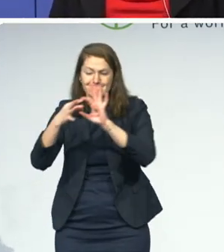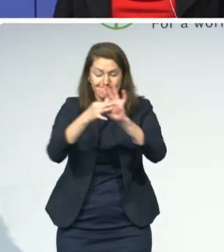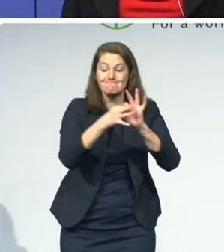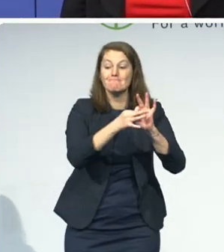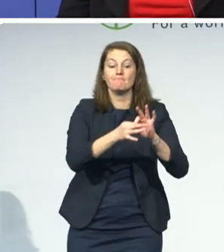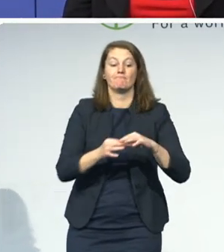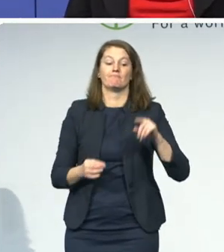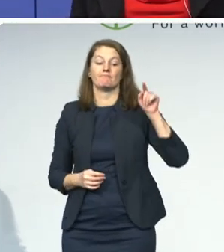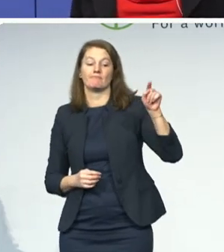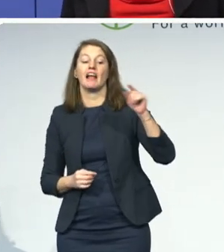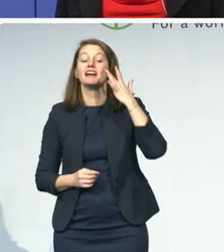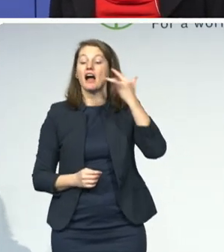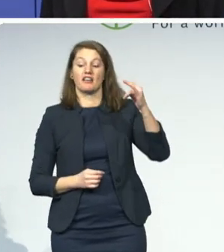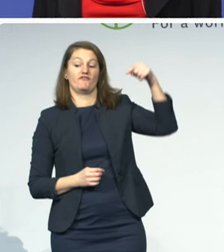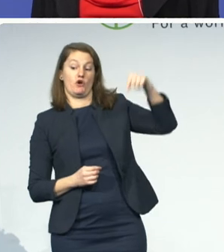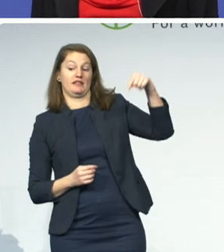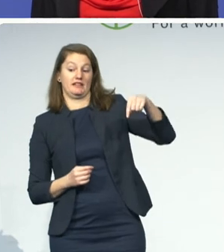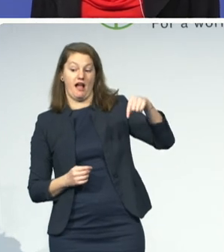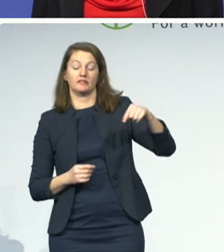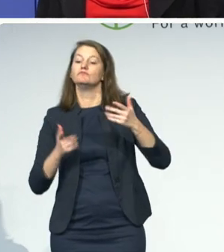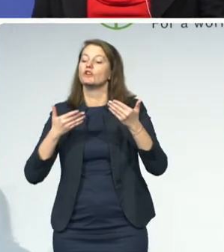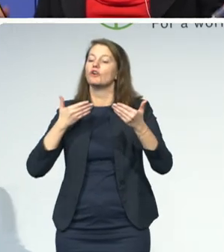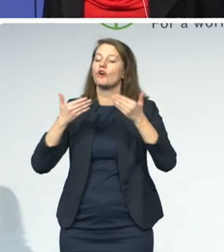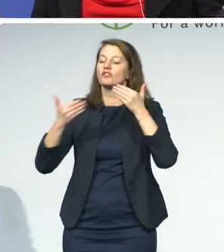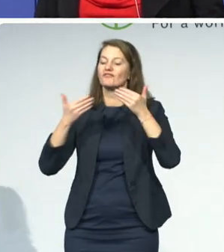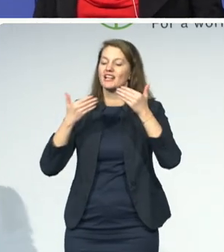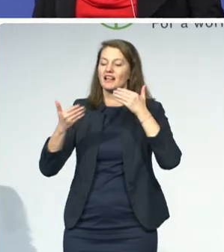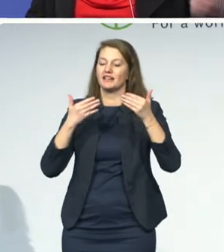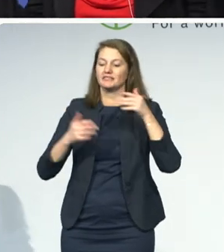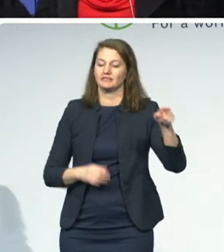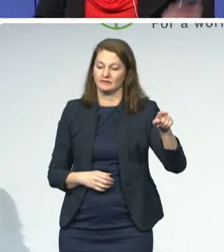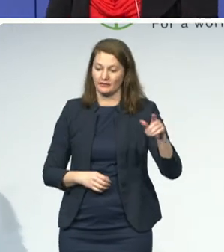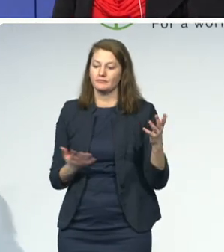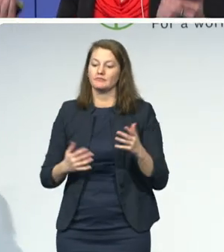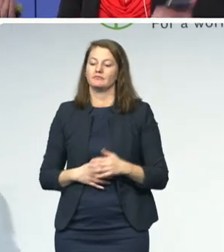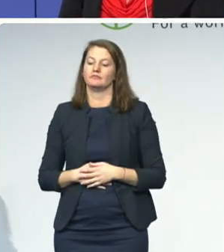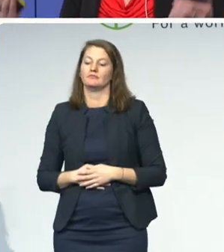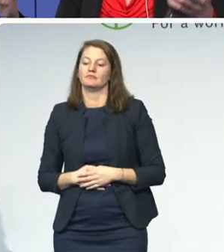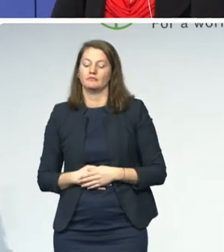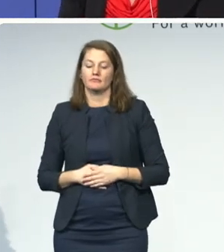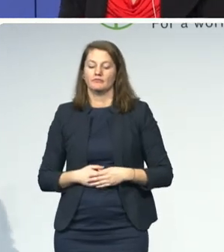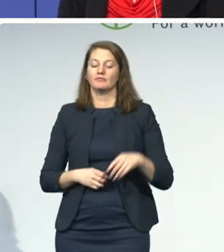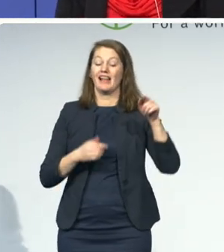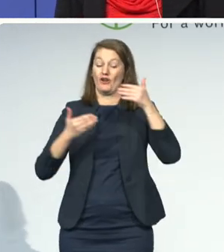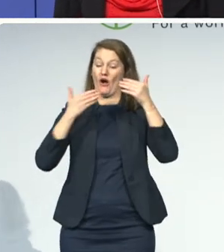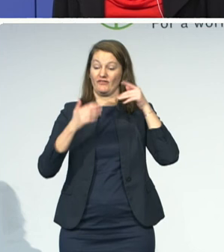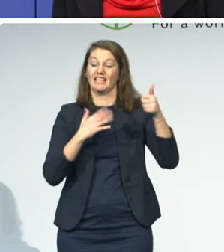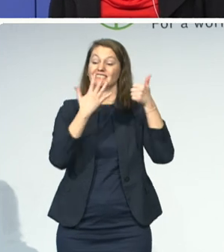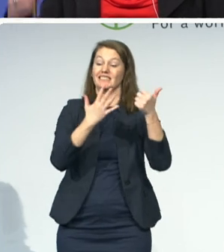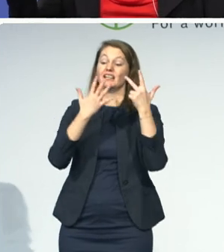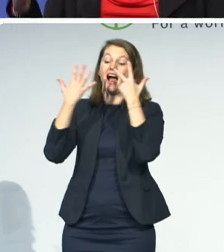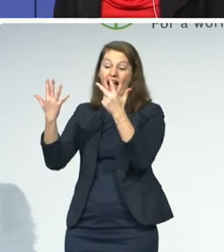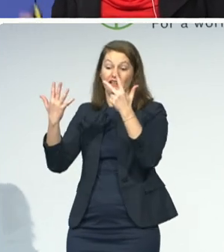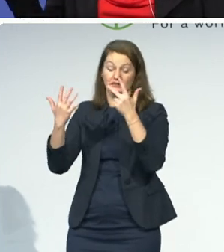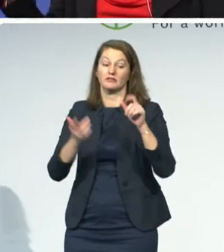I think two more got added. It's six or eight publishers who will get on a stage and try to be the best, most accessible books. And